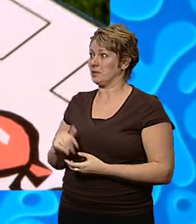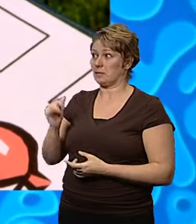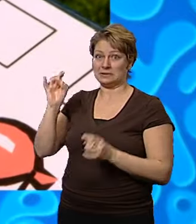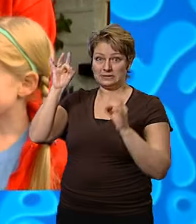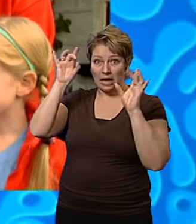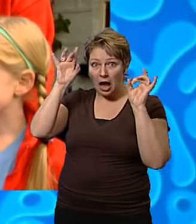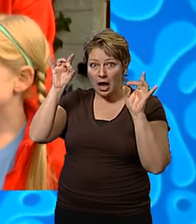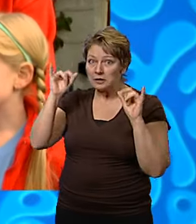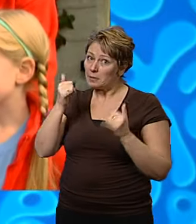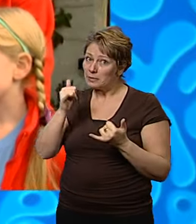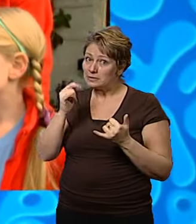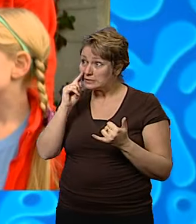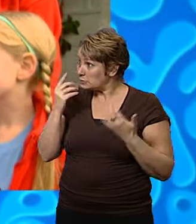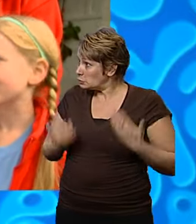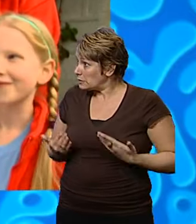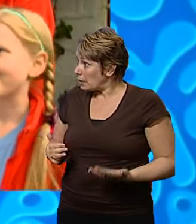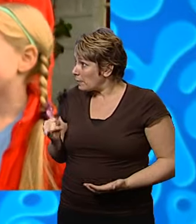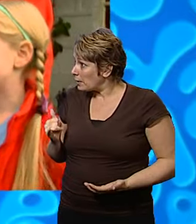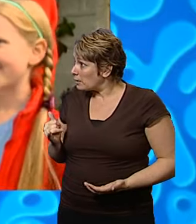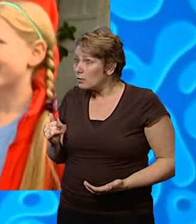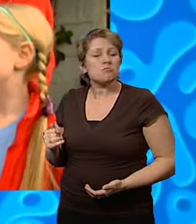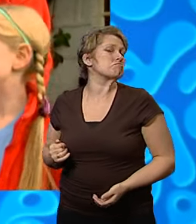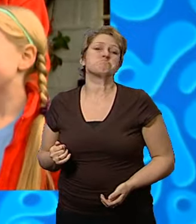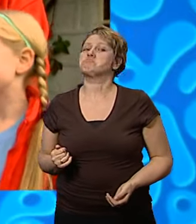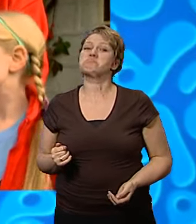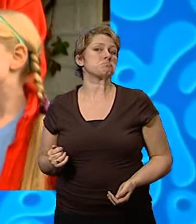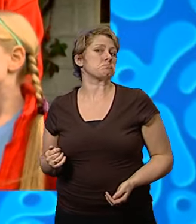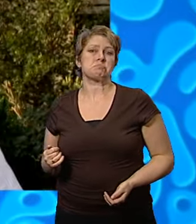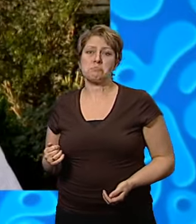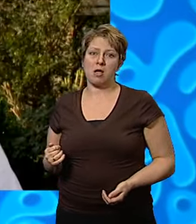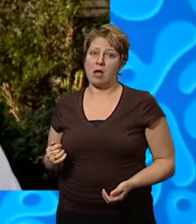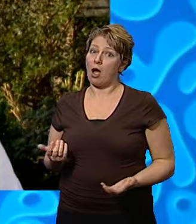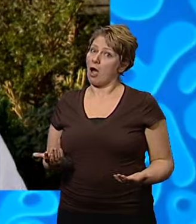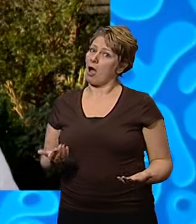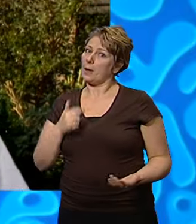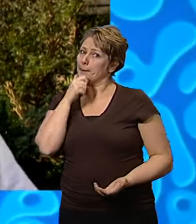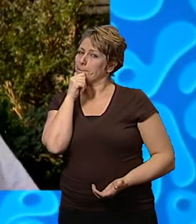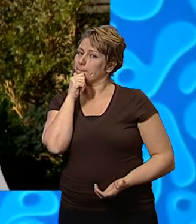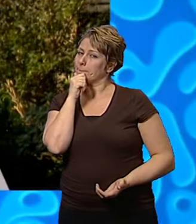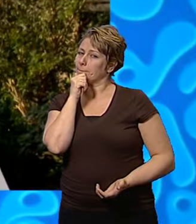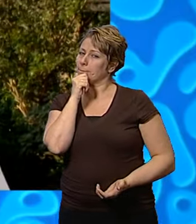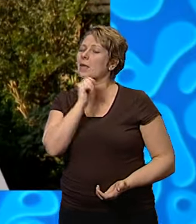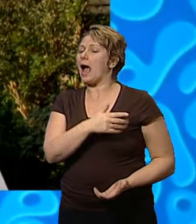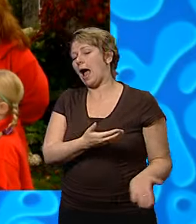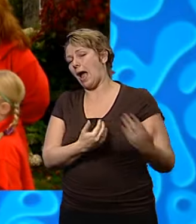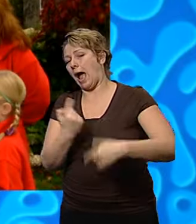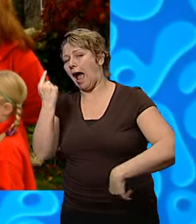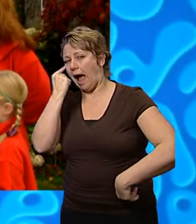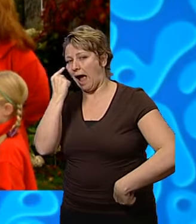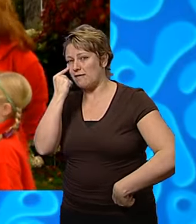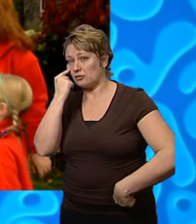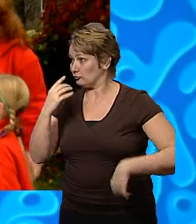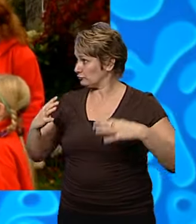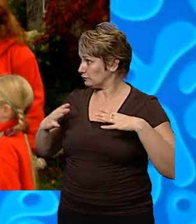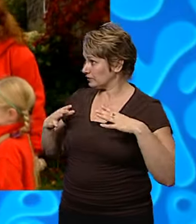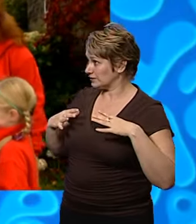see out there. Do you think we'll see any stars today? Not today. I don't know, I don't know. But let's go and have a look. Are you ready,